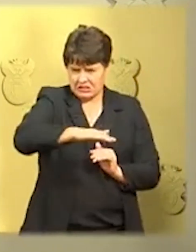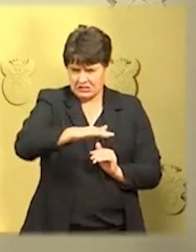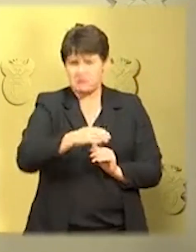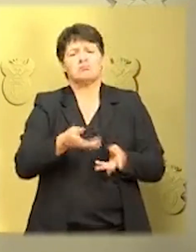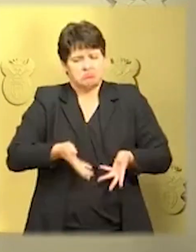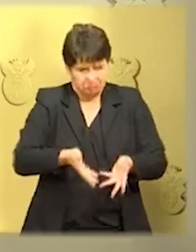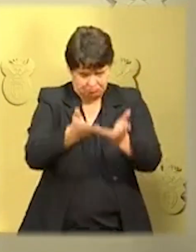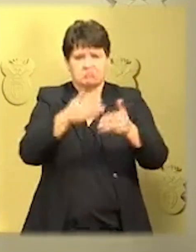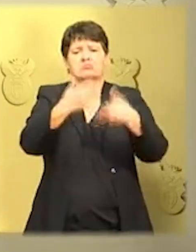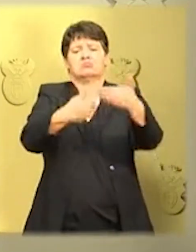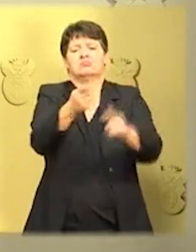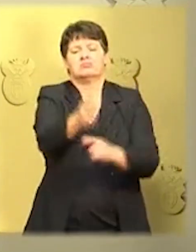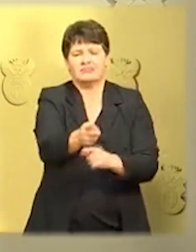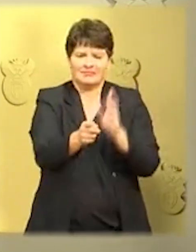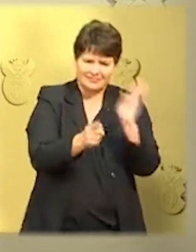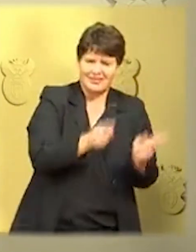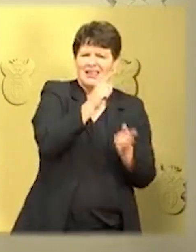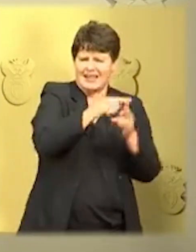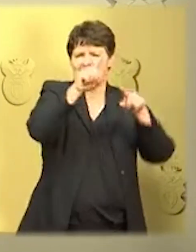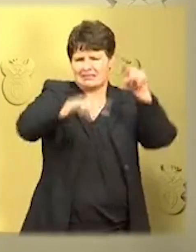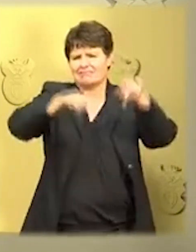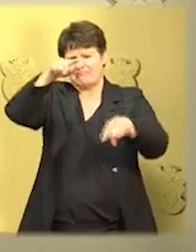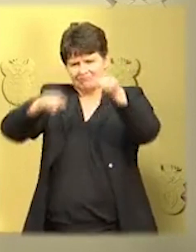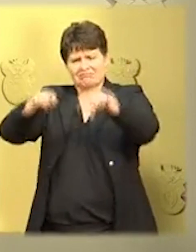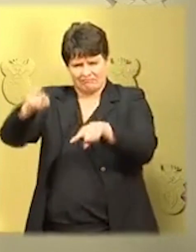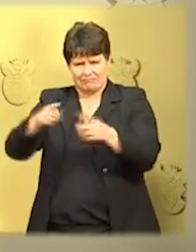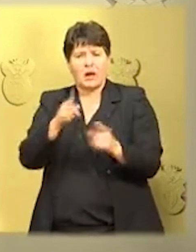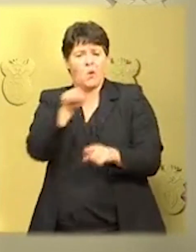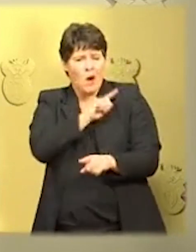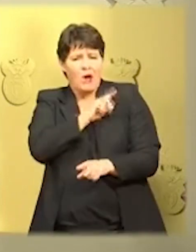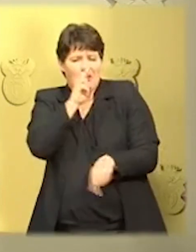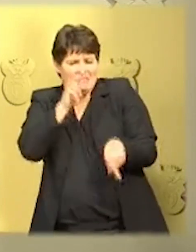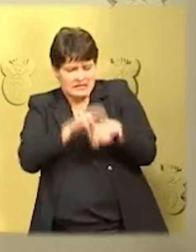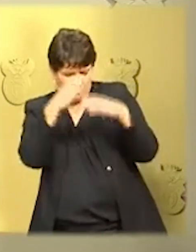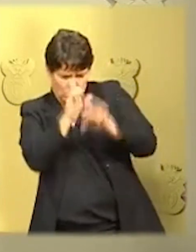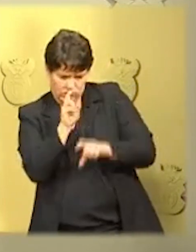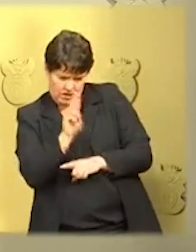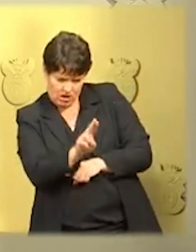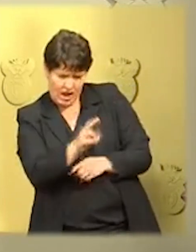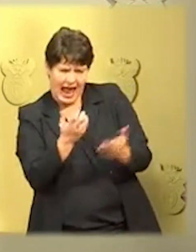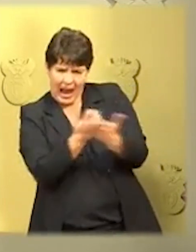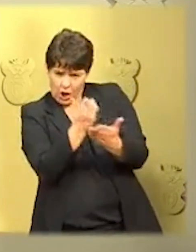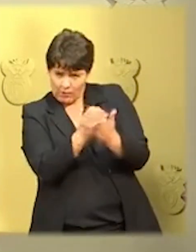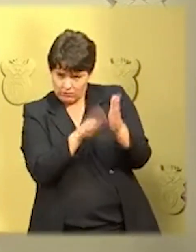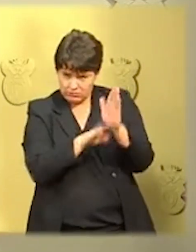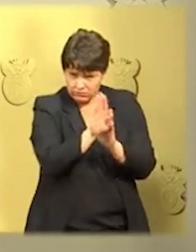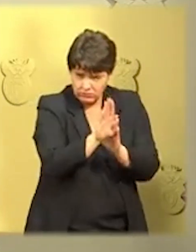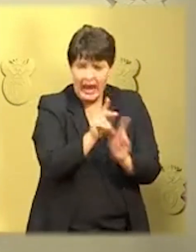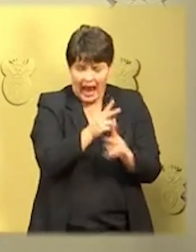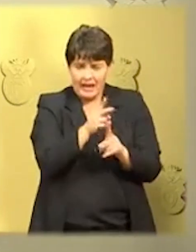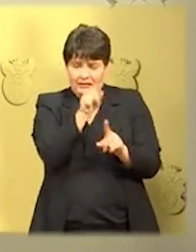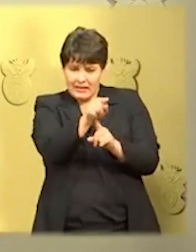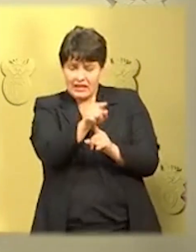of the lockdown, the economic contribution of the sector and the effect on livelihoods.